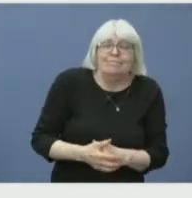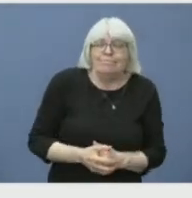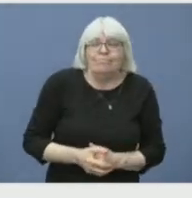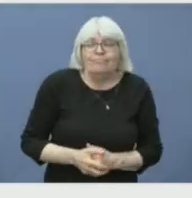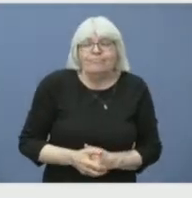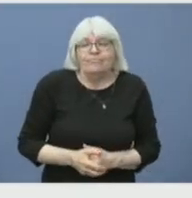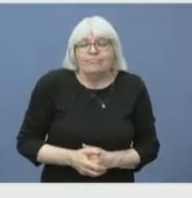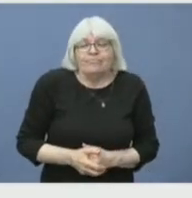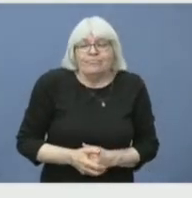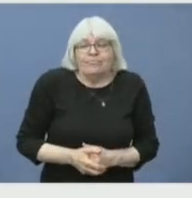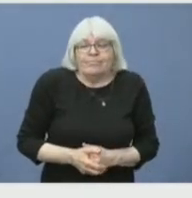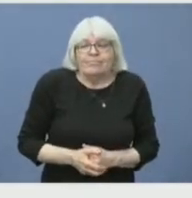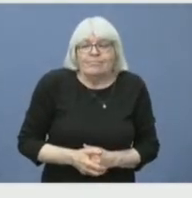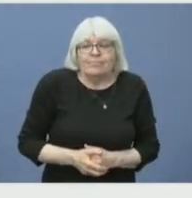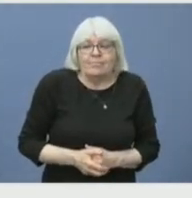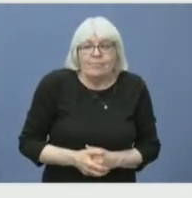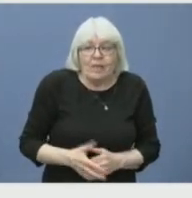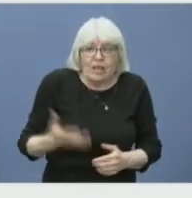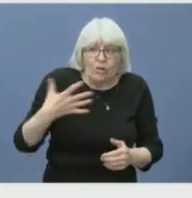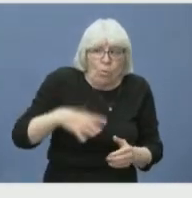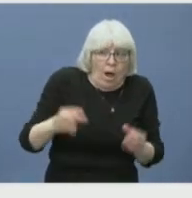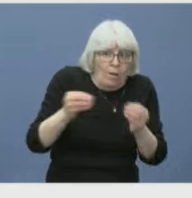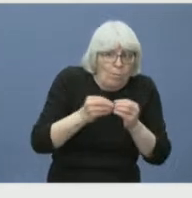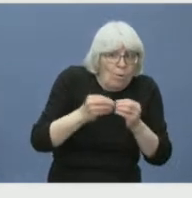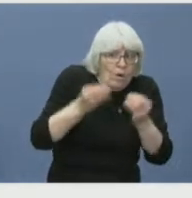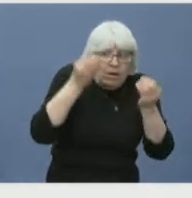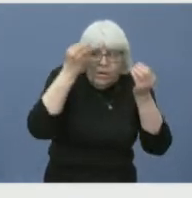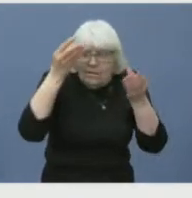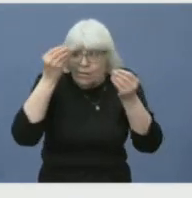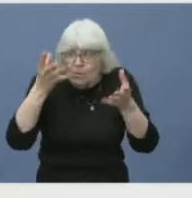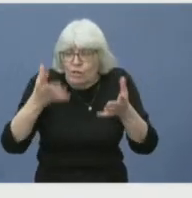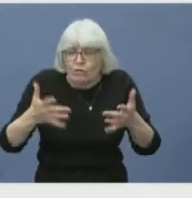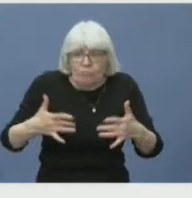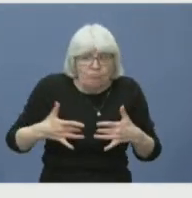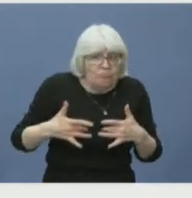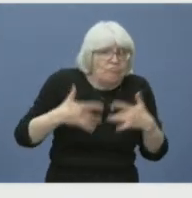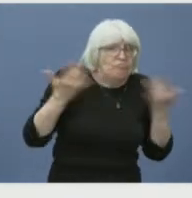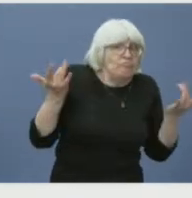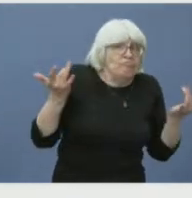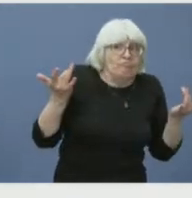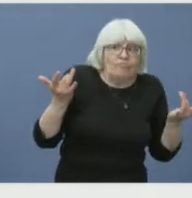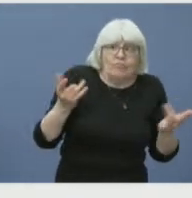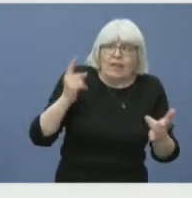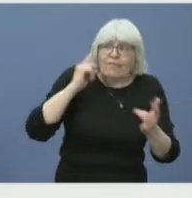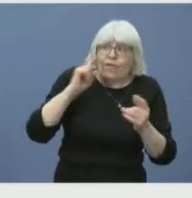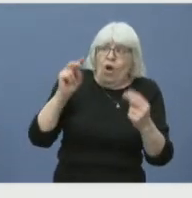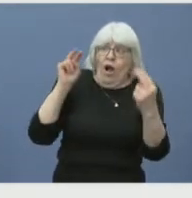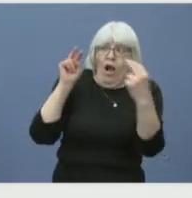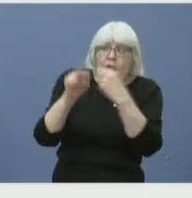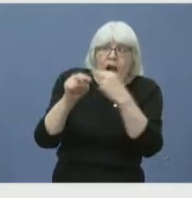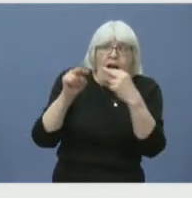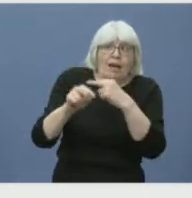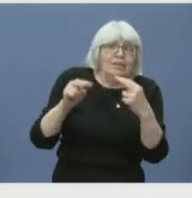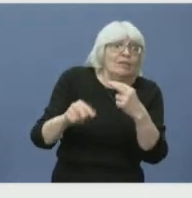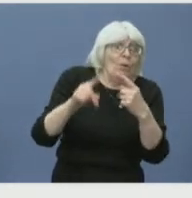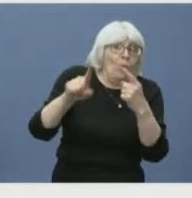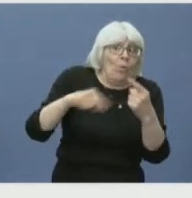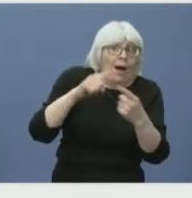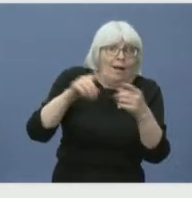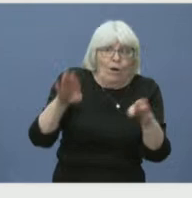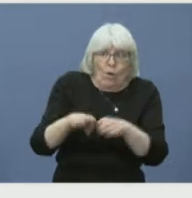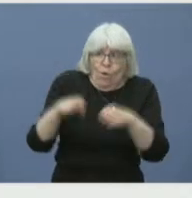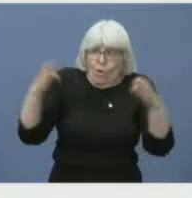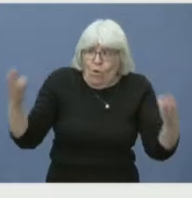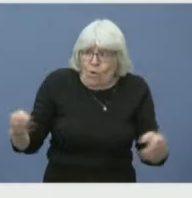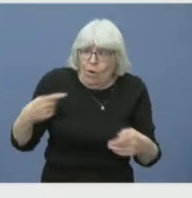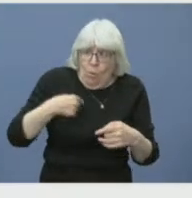For further updates related to the highway, further updates related to the highway reopening will be provided once available.